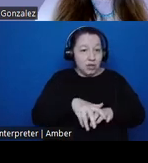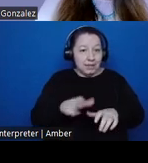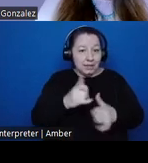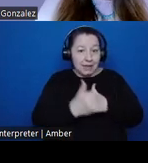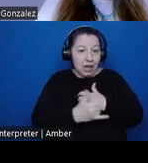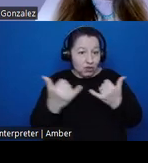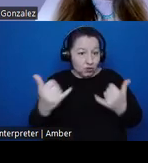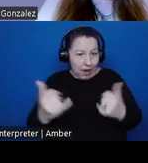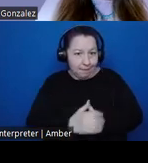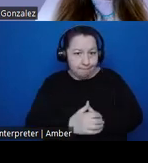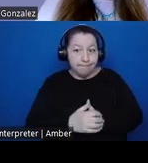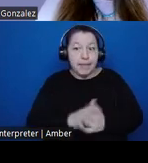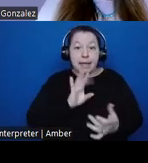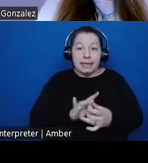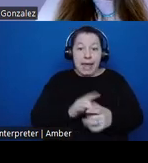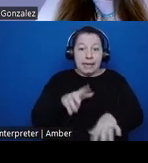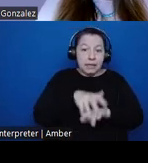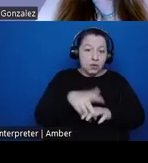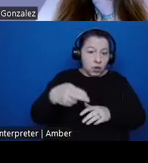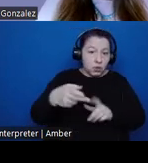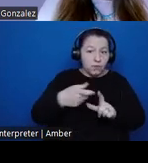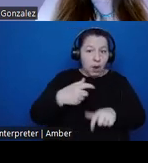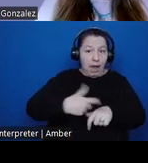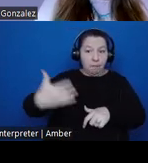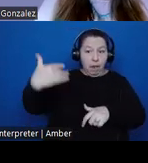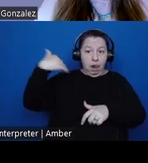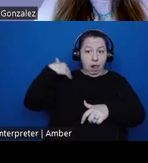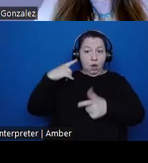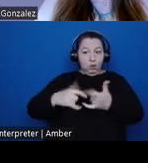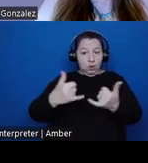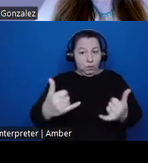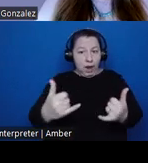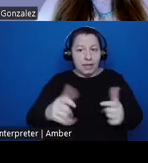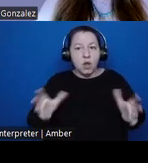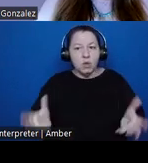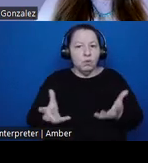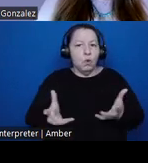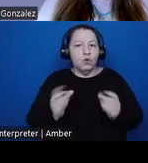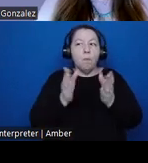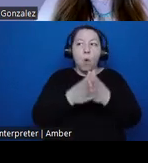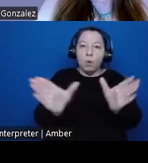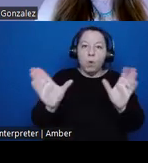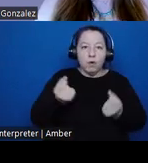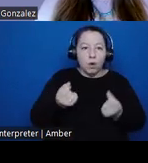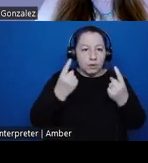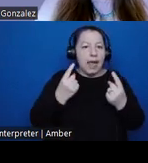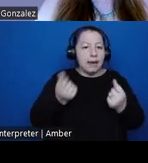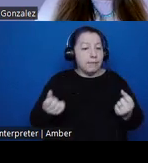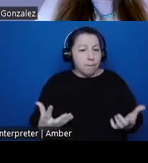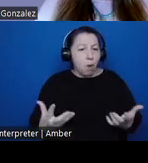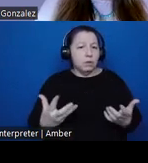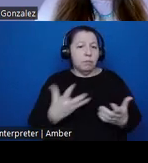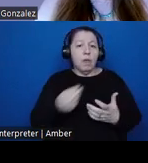Connecting indigenous histories from time immemorial to the present encourages a wider understanding of the multiple and